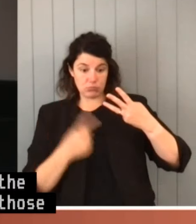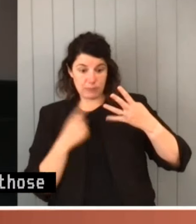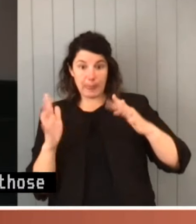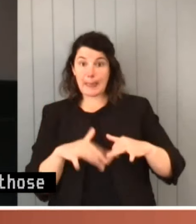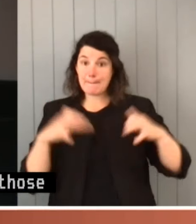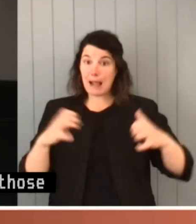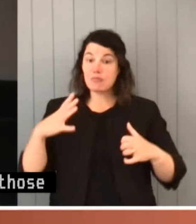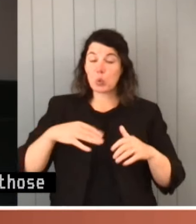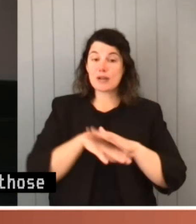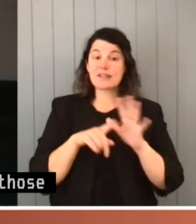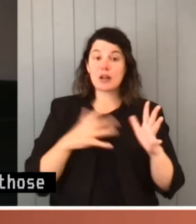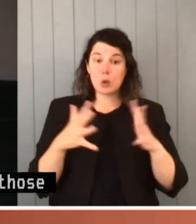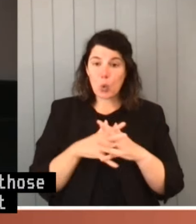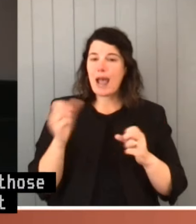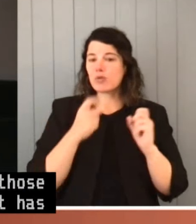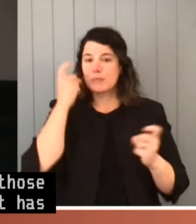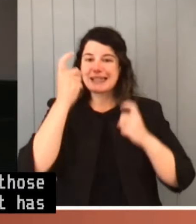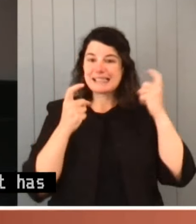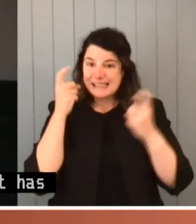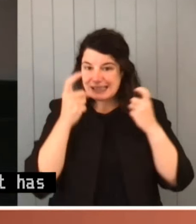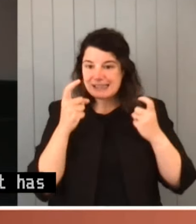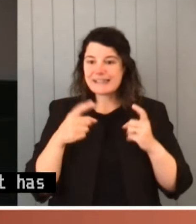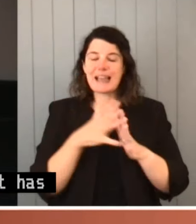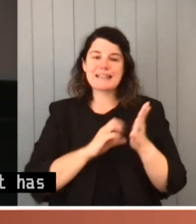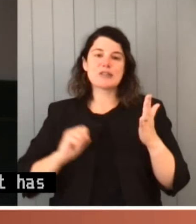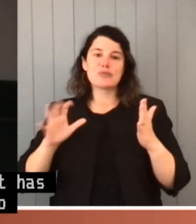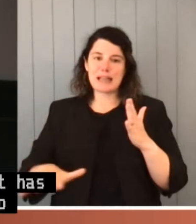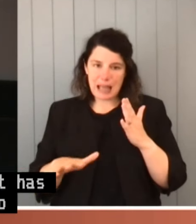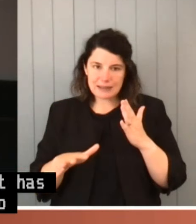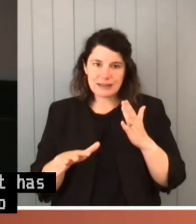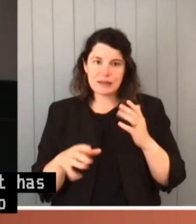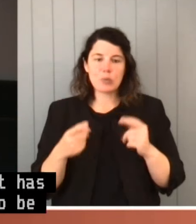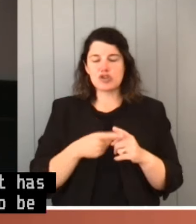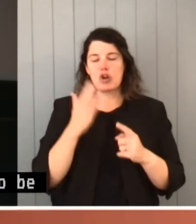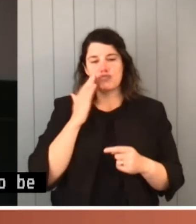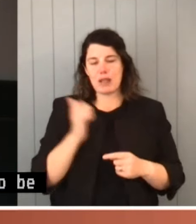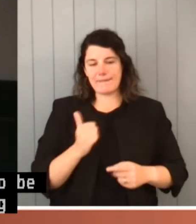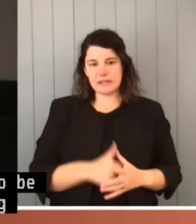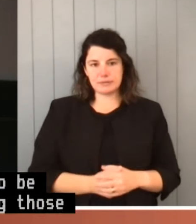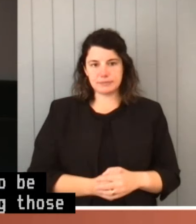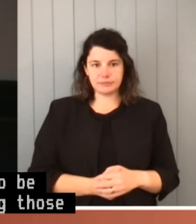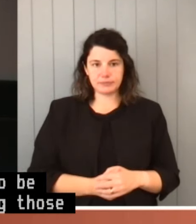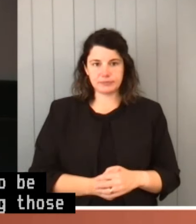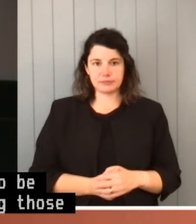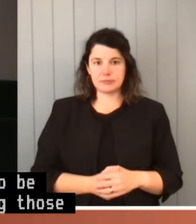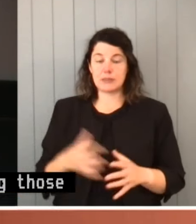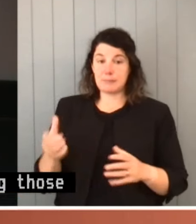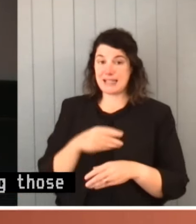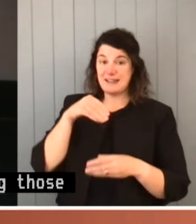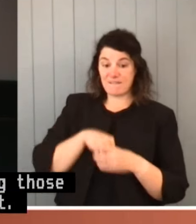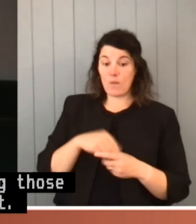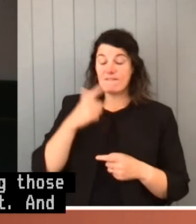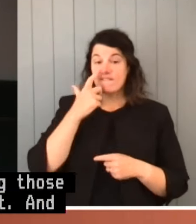have to be considered, and disregarding those things which are irrelevant. And it must involve findings of fact,